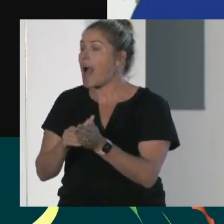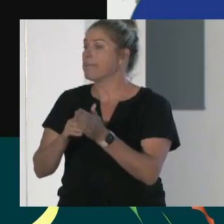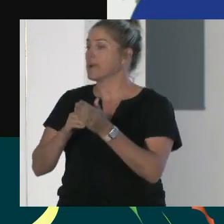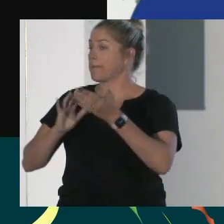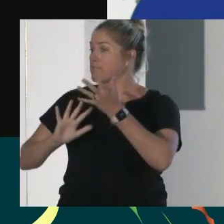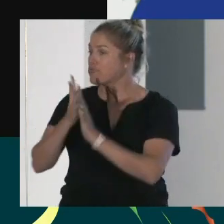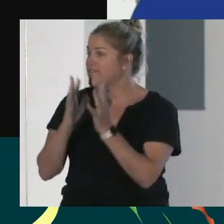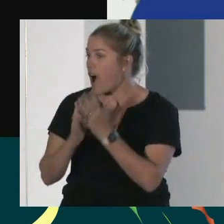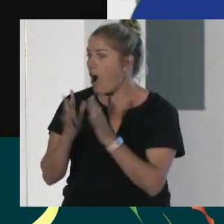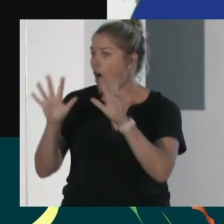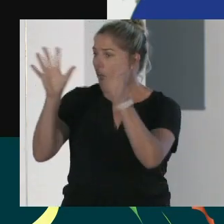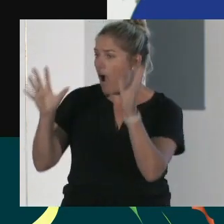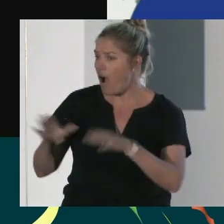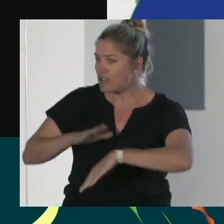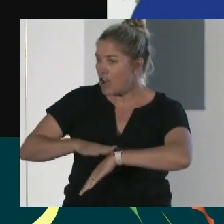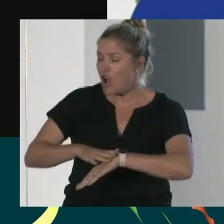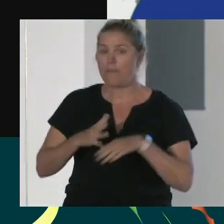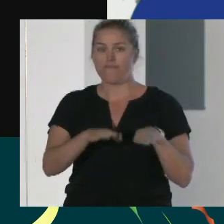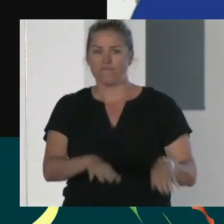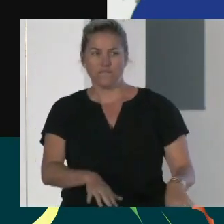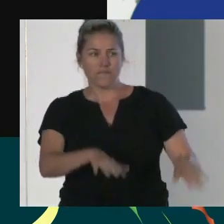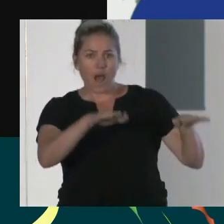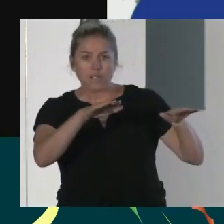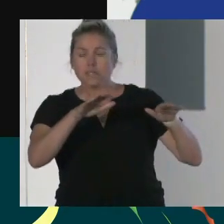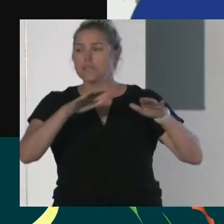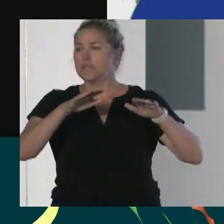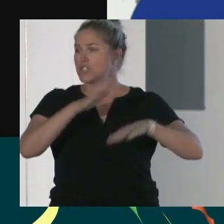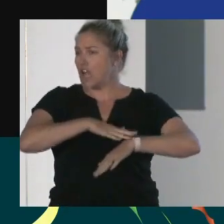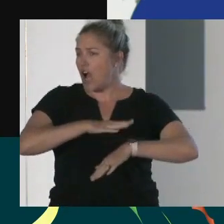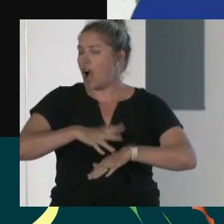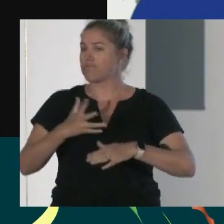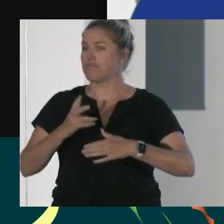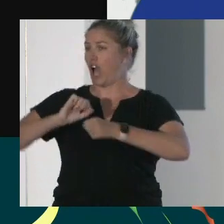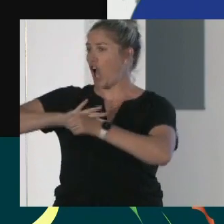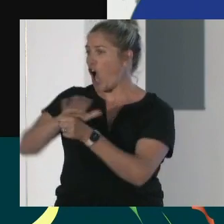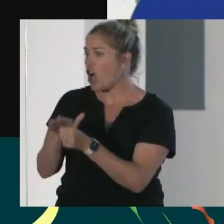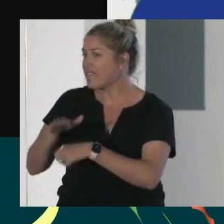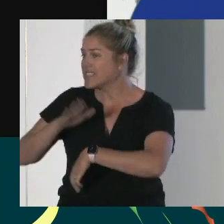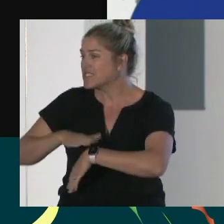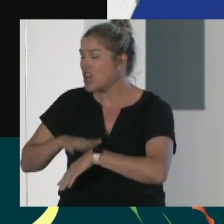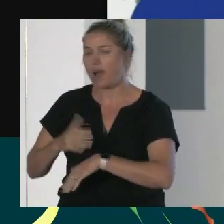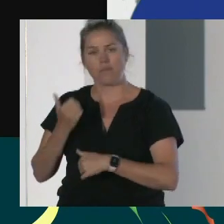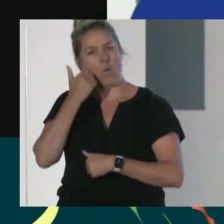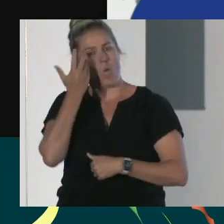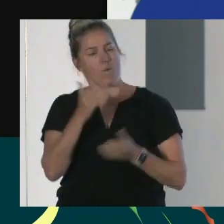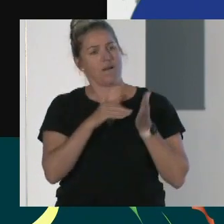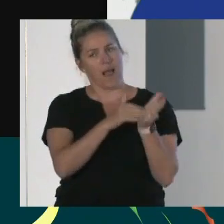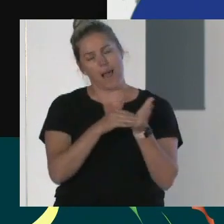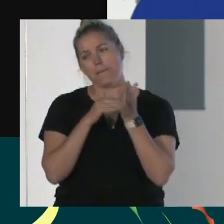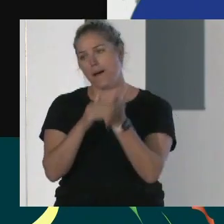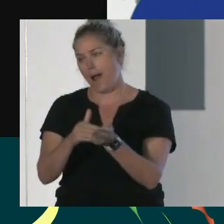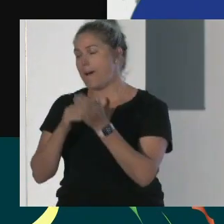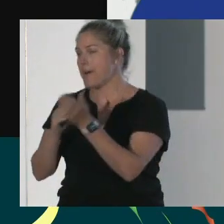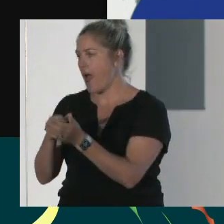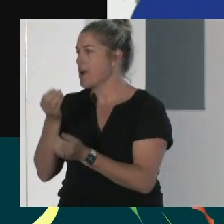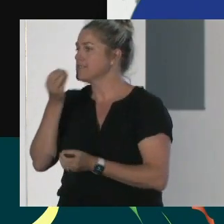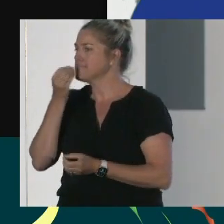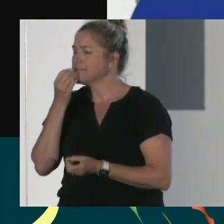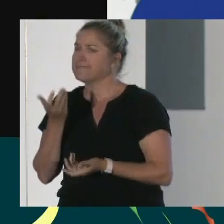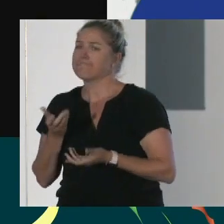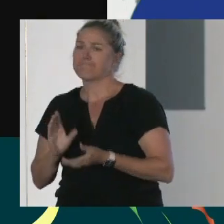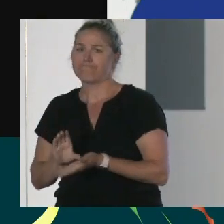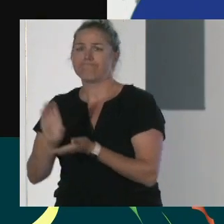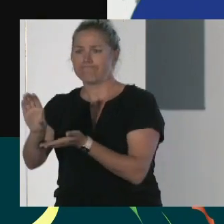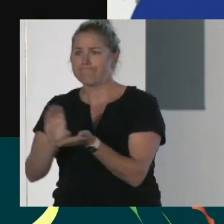through the pandemic. Our kitchens were always open, always providing meals, nutritious meals